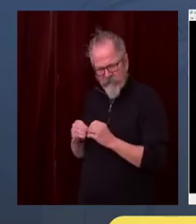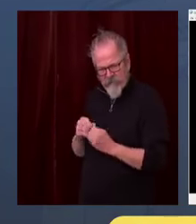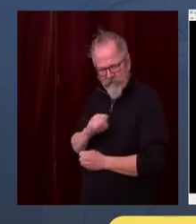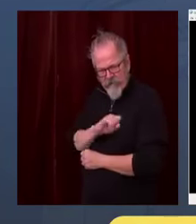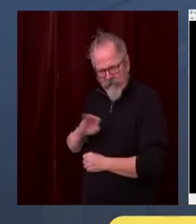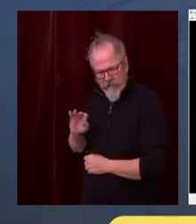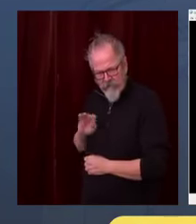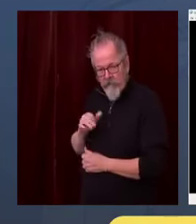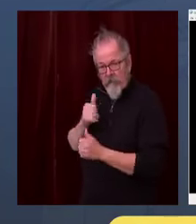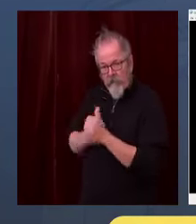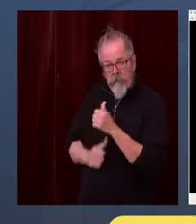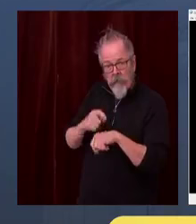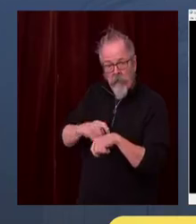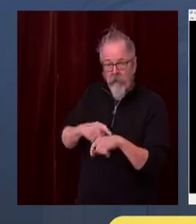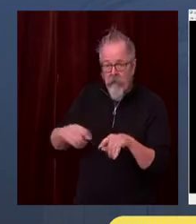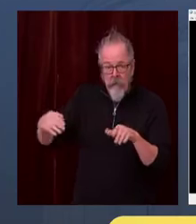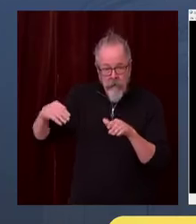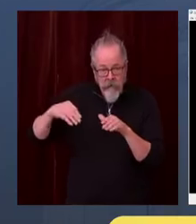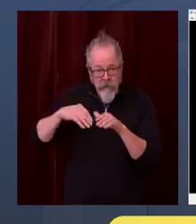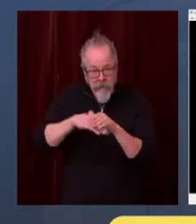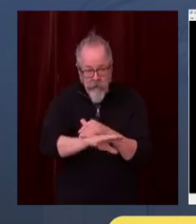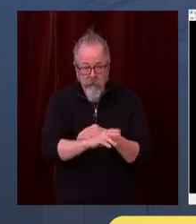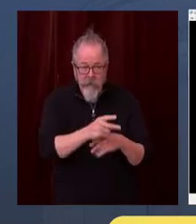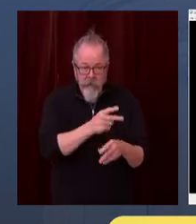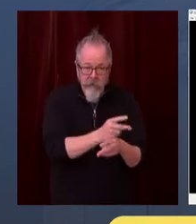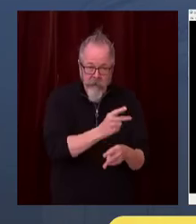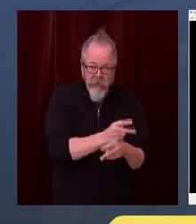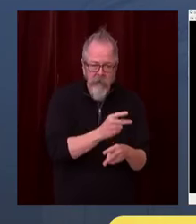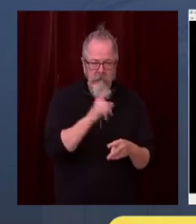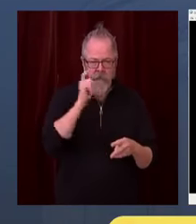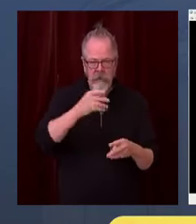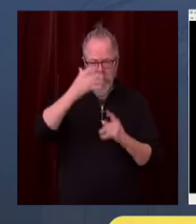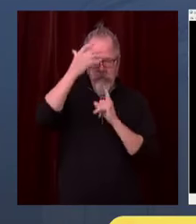to protect, to safely care for our patients.